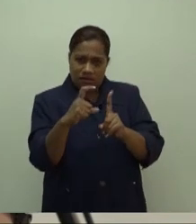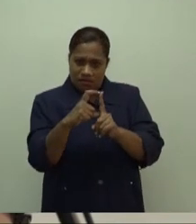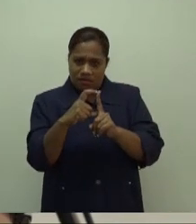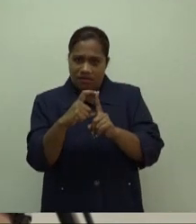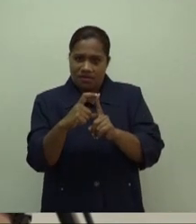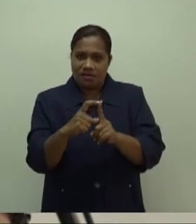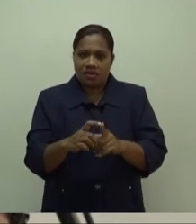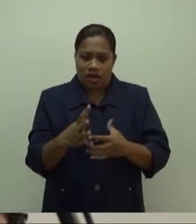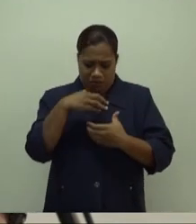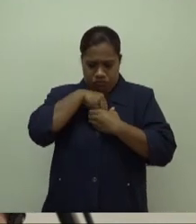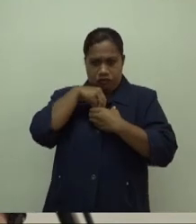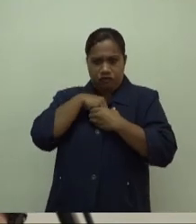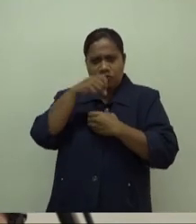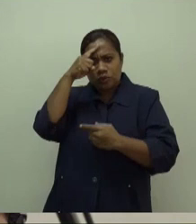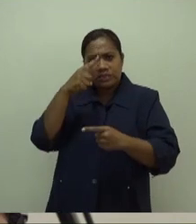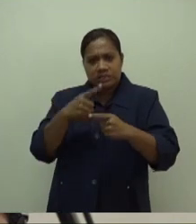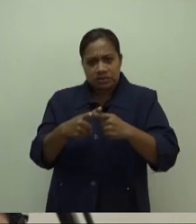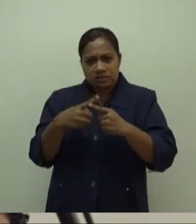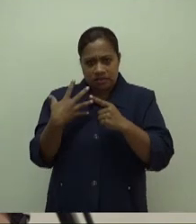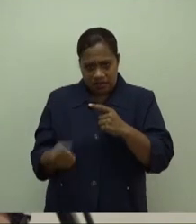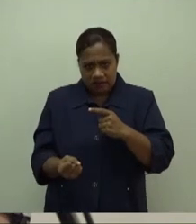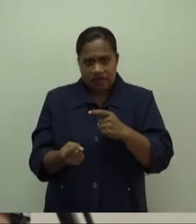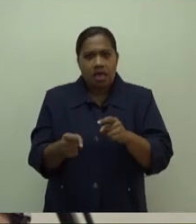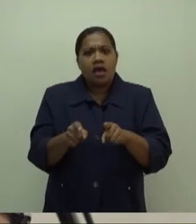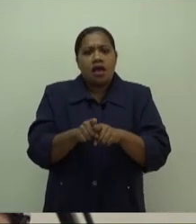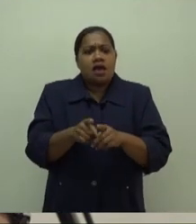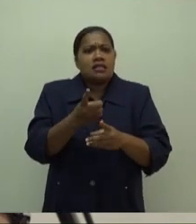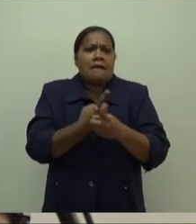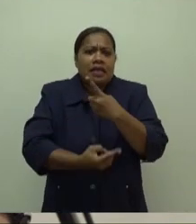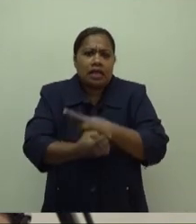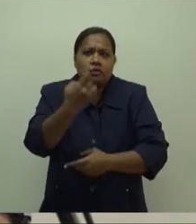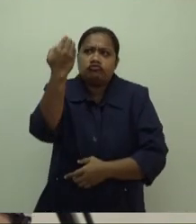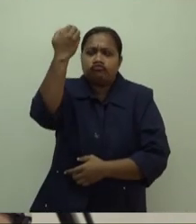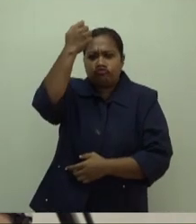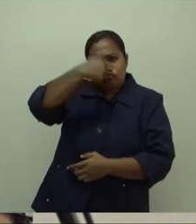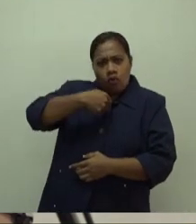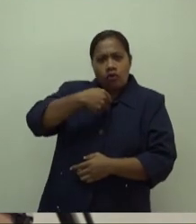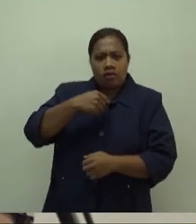like diabetes, stroke, heart disease, and others.